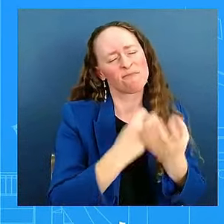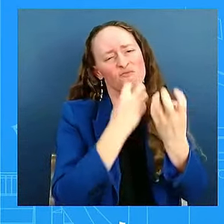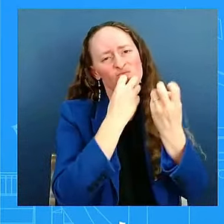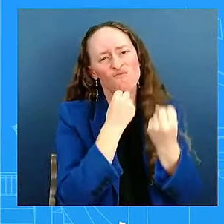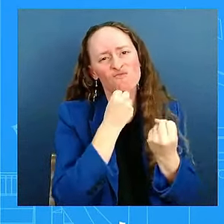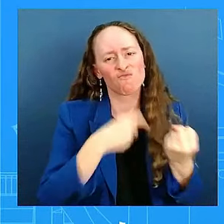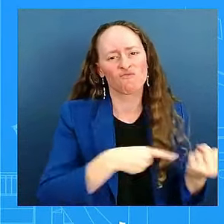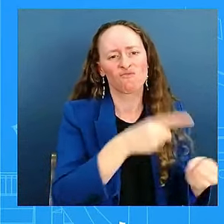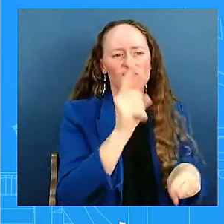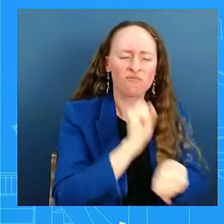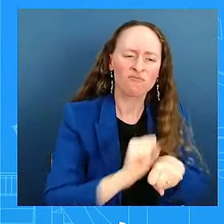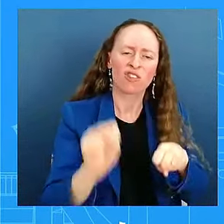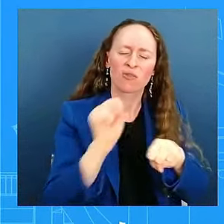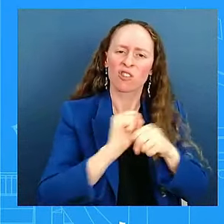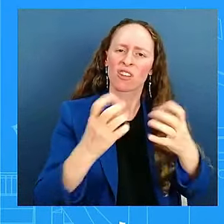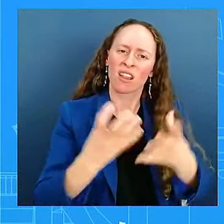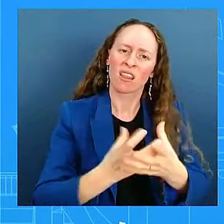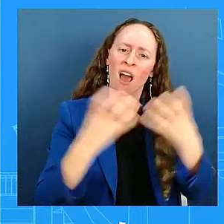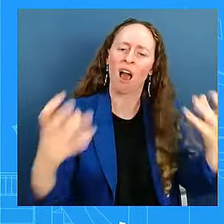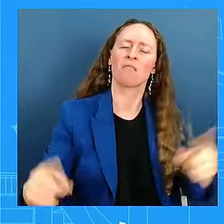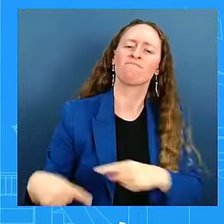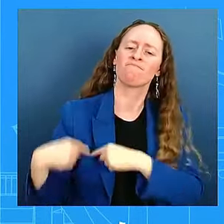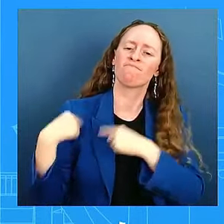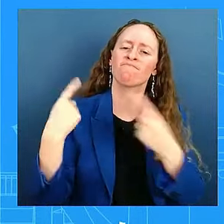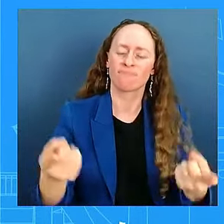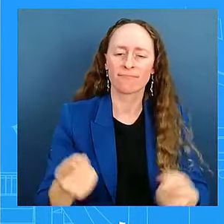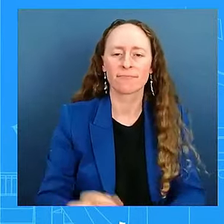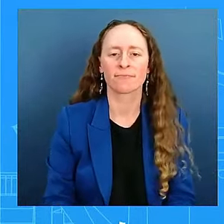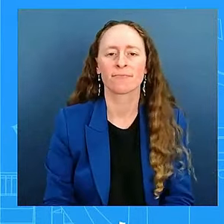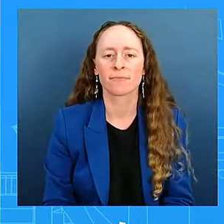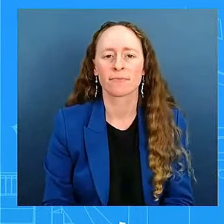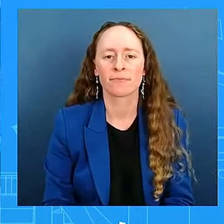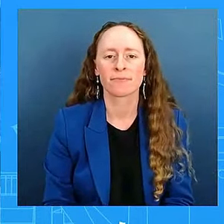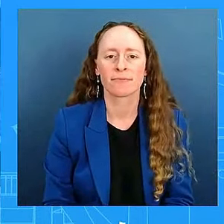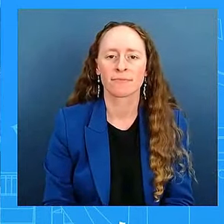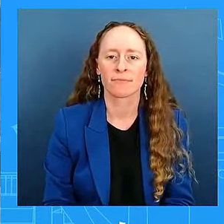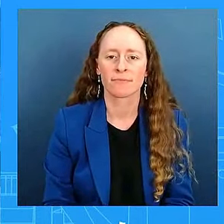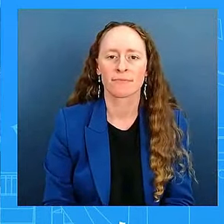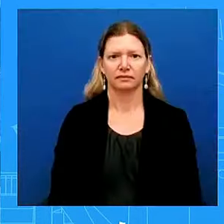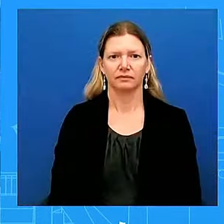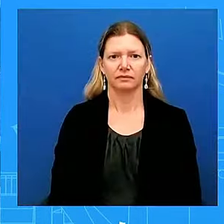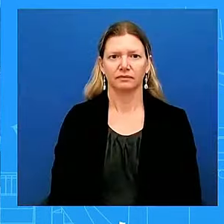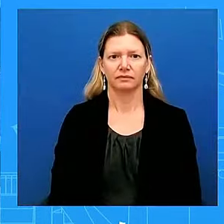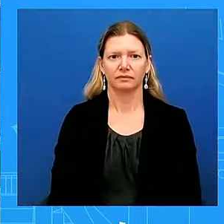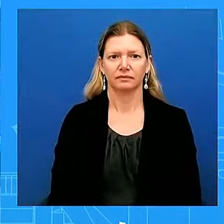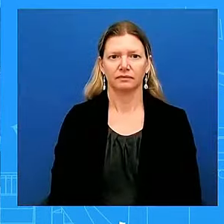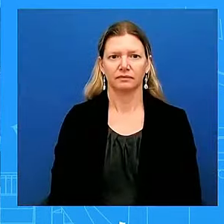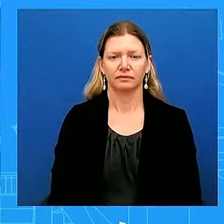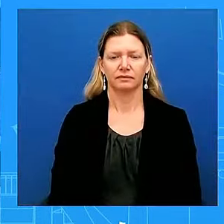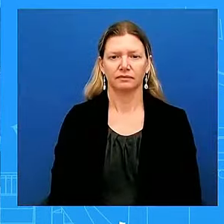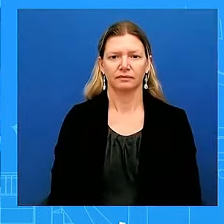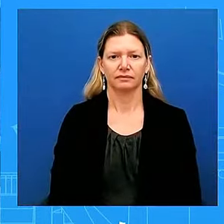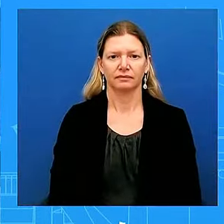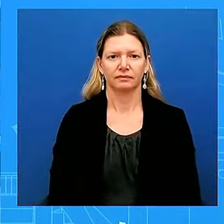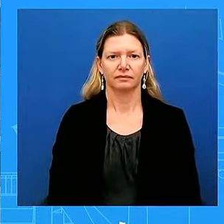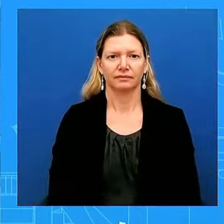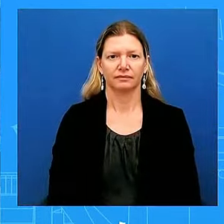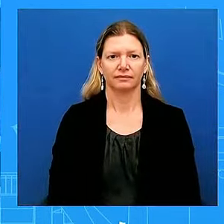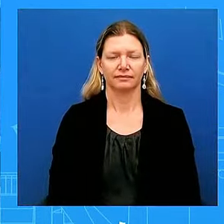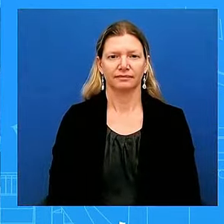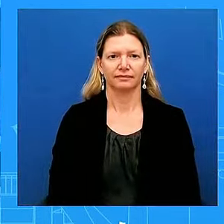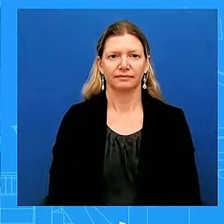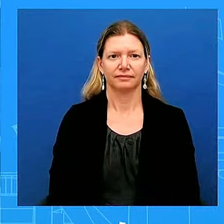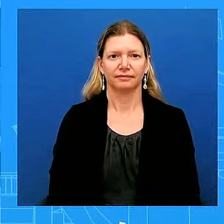comeback. And with that, Josh, it's good to see you. Good to see you. We could step back. Americans right now are